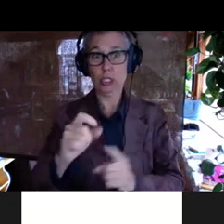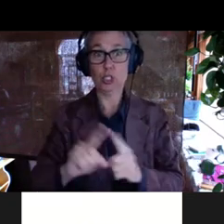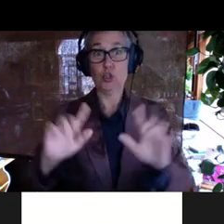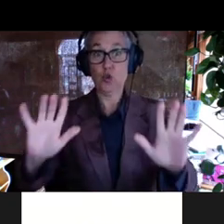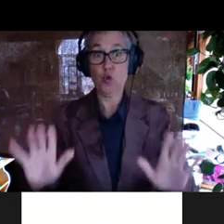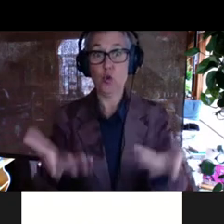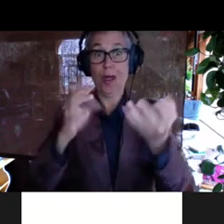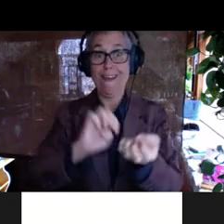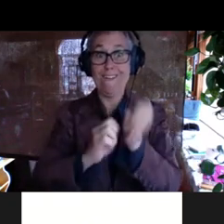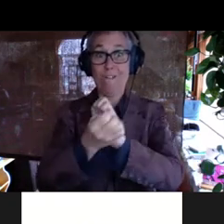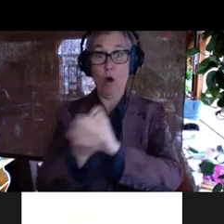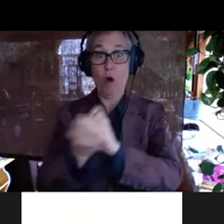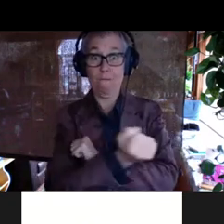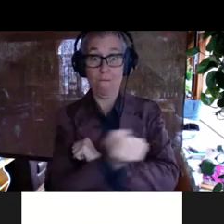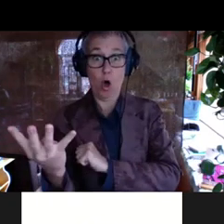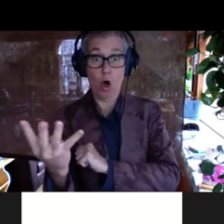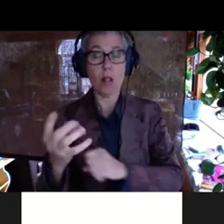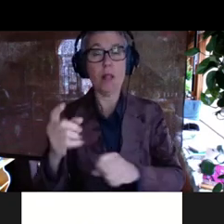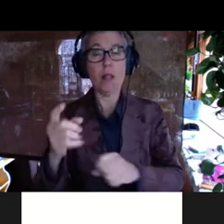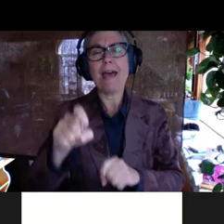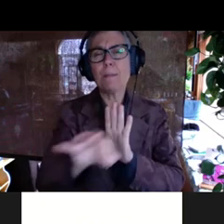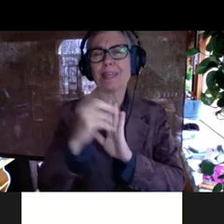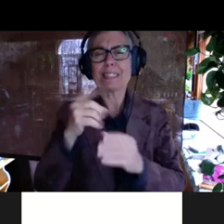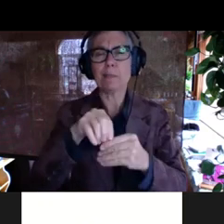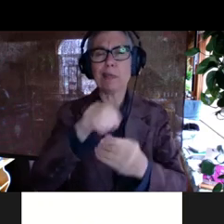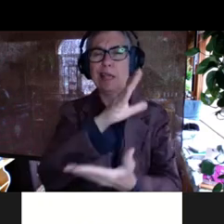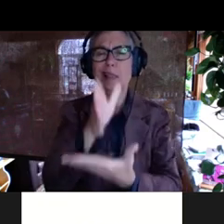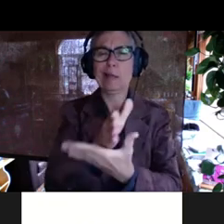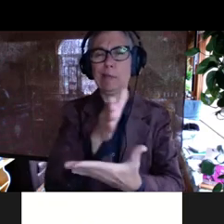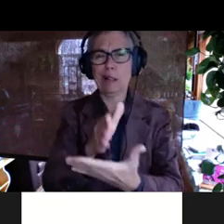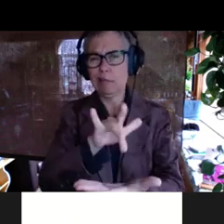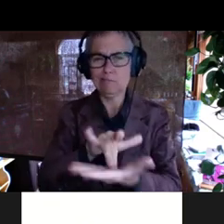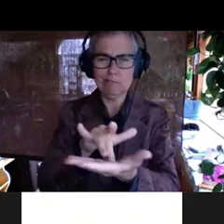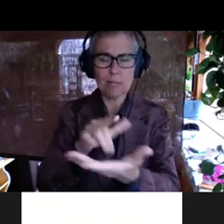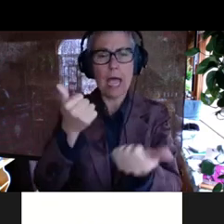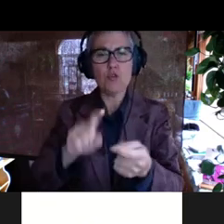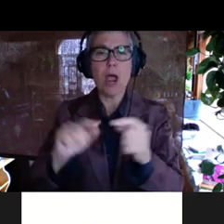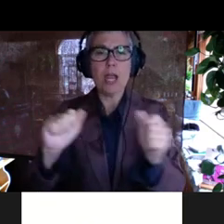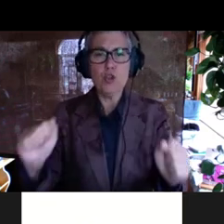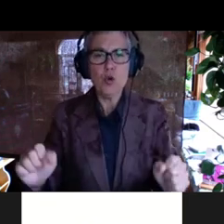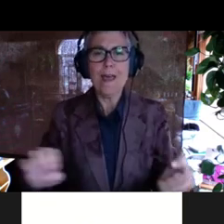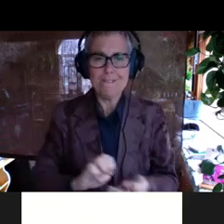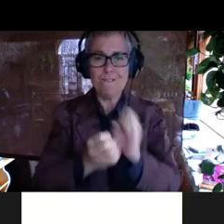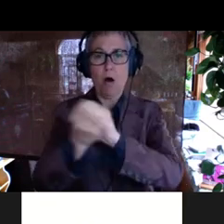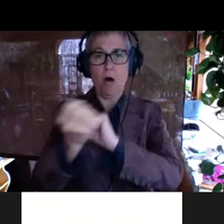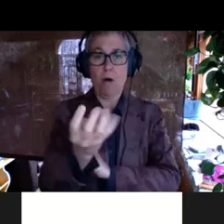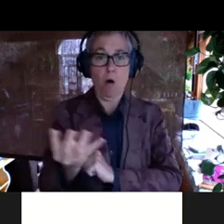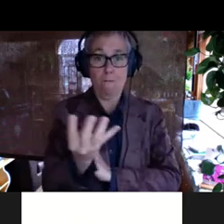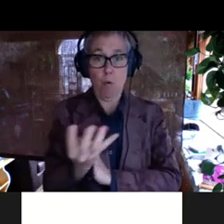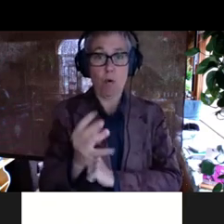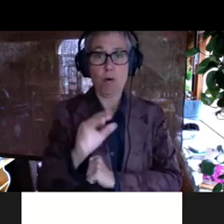these is to pick something that's like kind of in the middle, right? So, so you, so I attempted to evolve all four of these